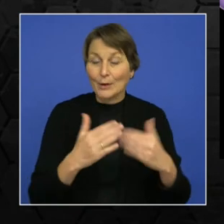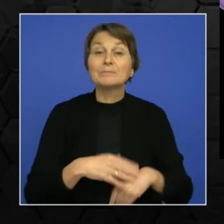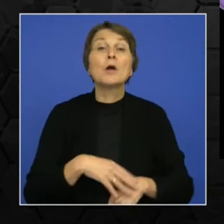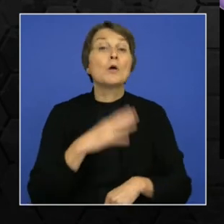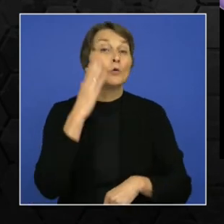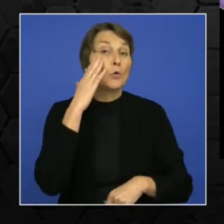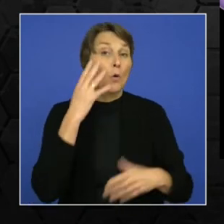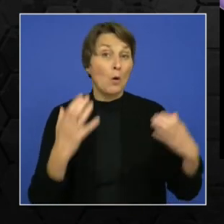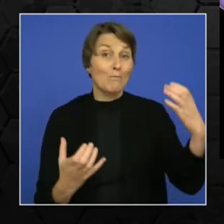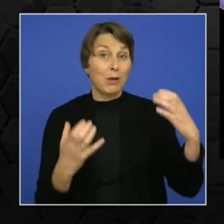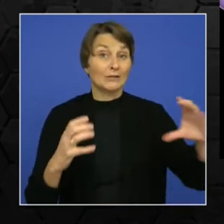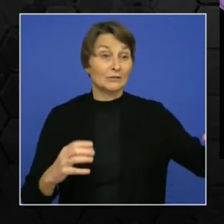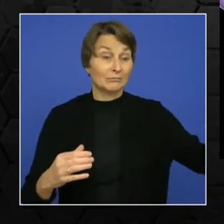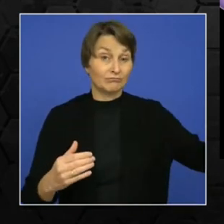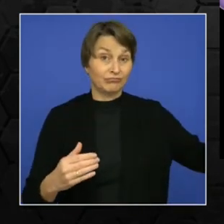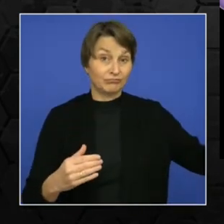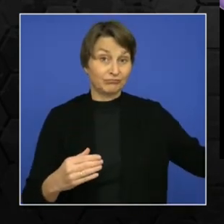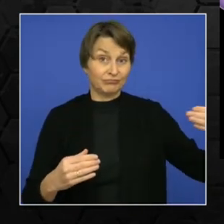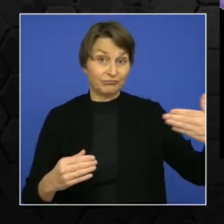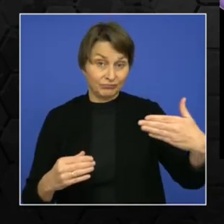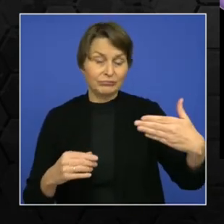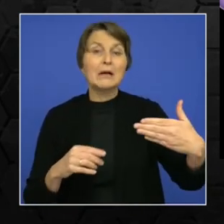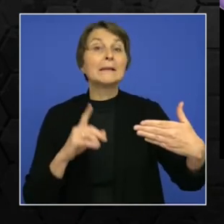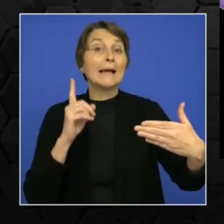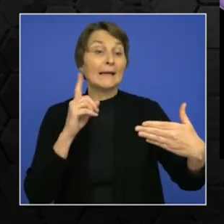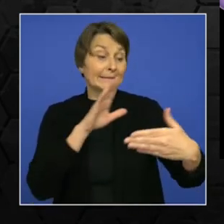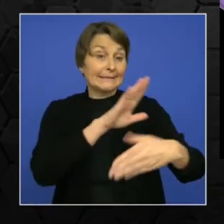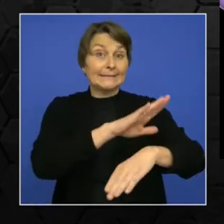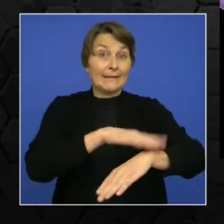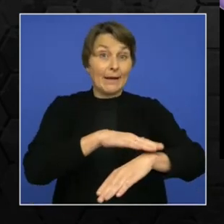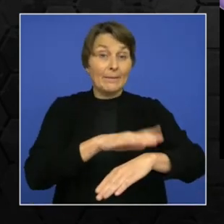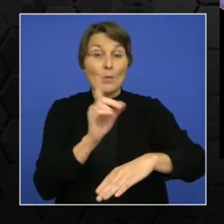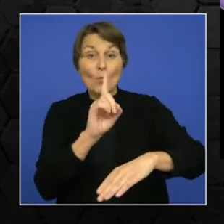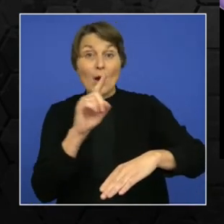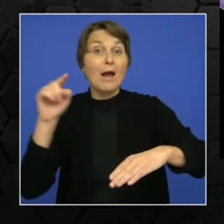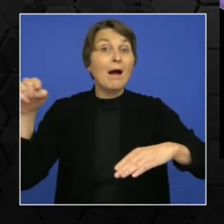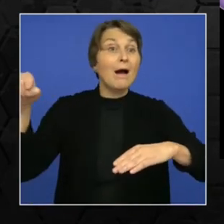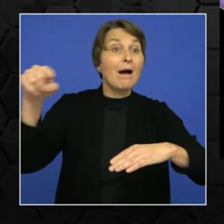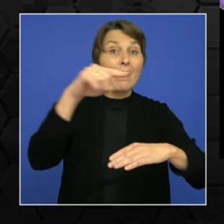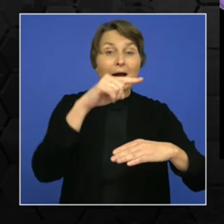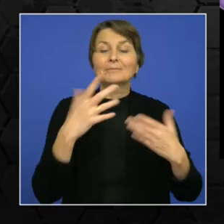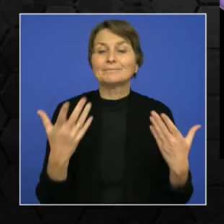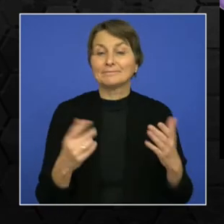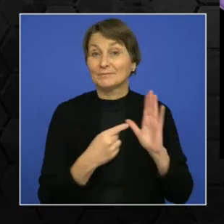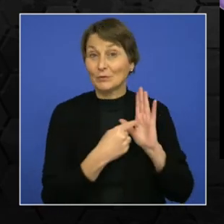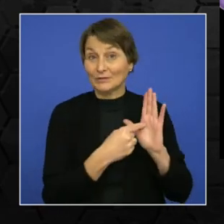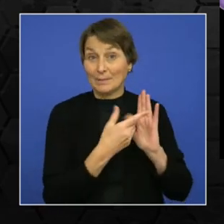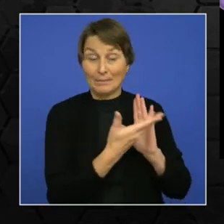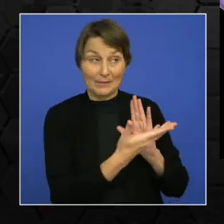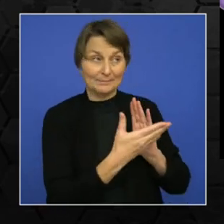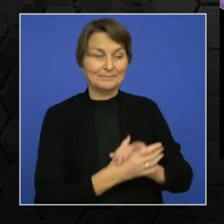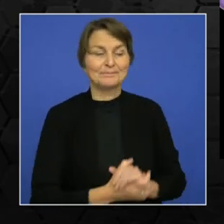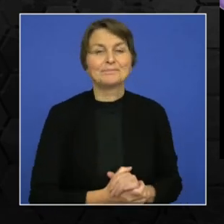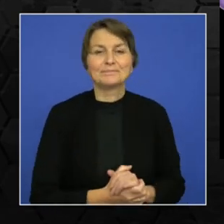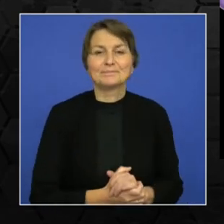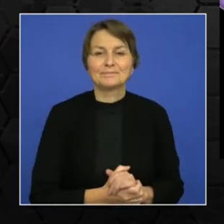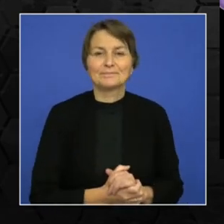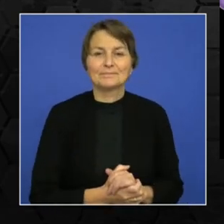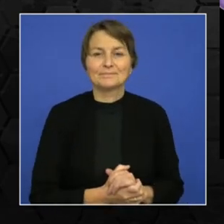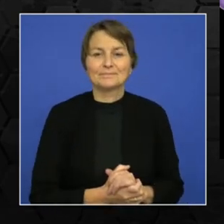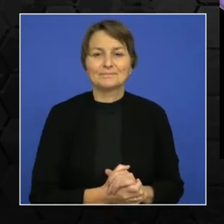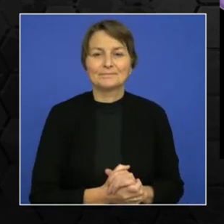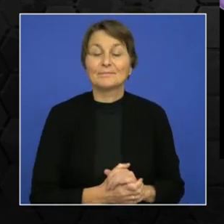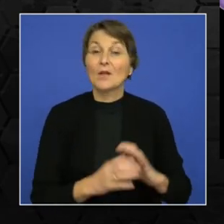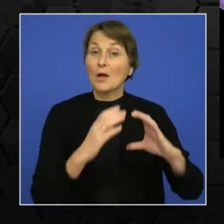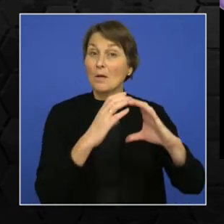its present location, and then it is used to decide whether the vehicle is running on the right time or not. For example, let's just take an example of a case where the bus